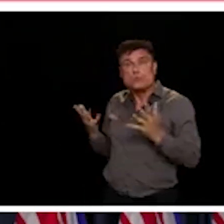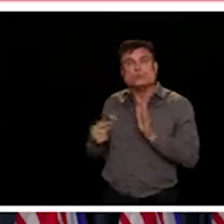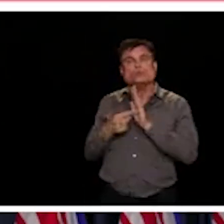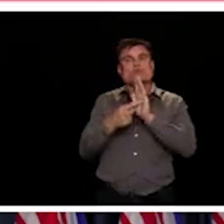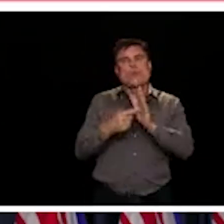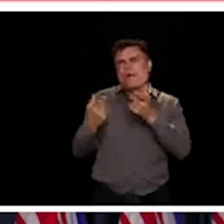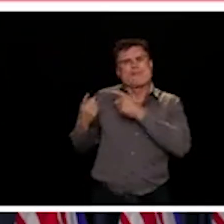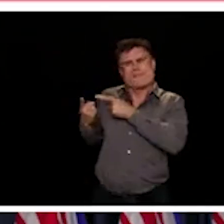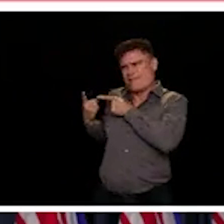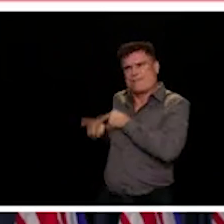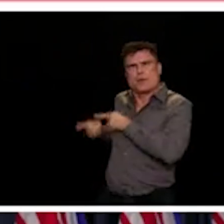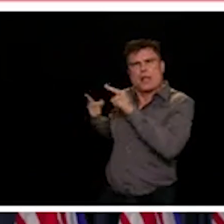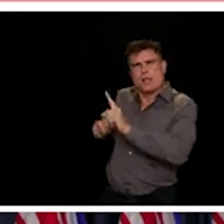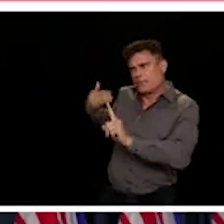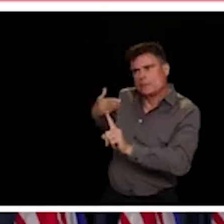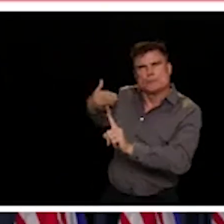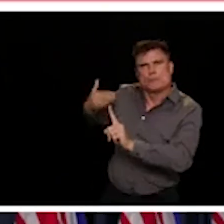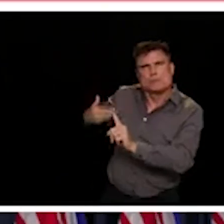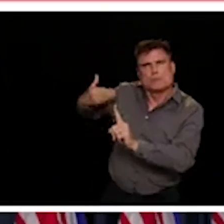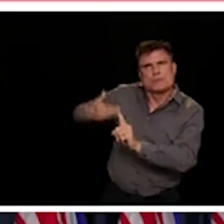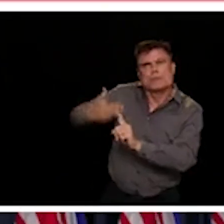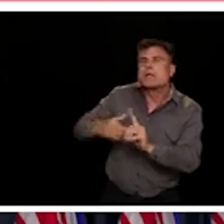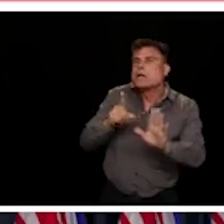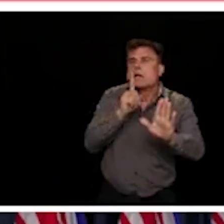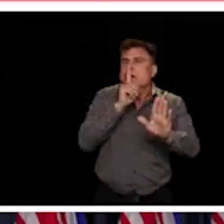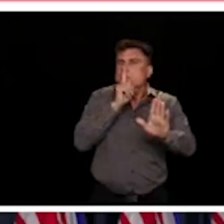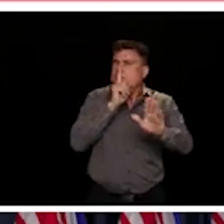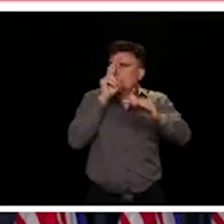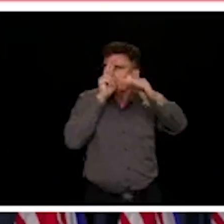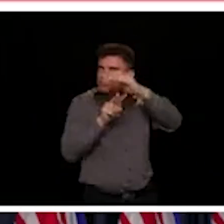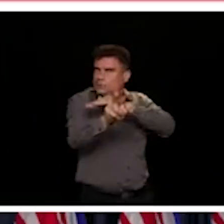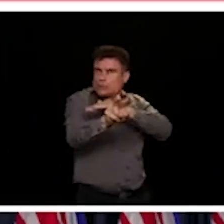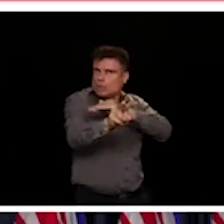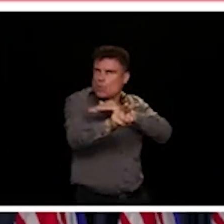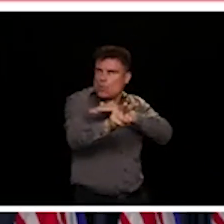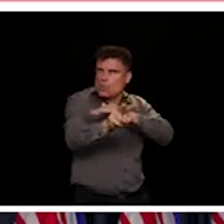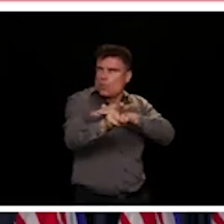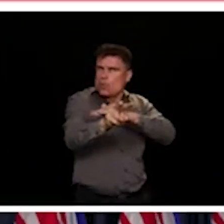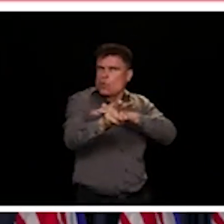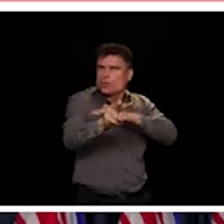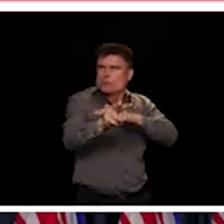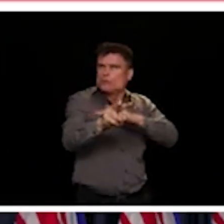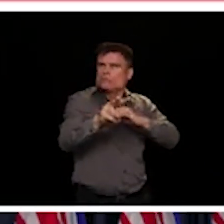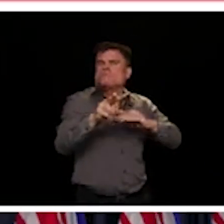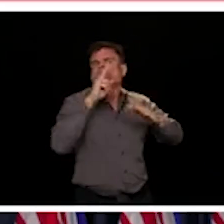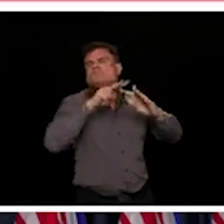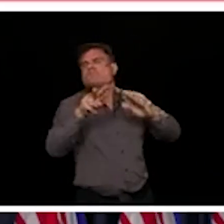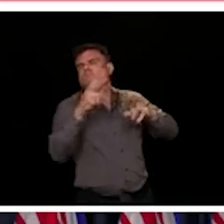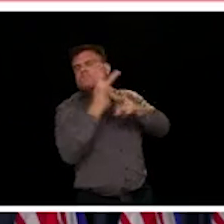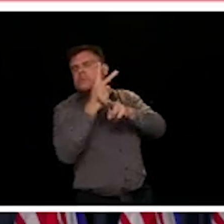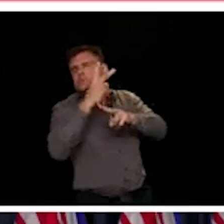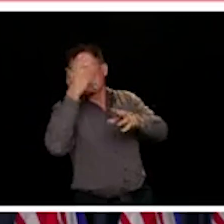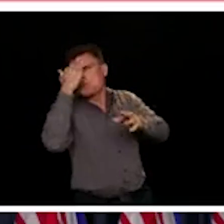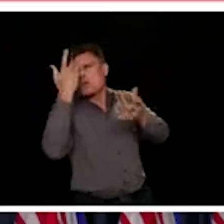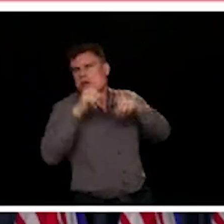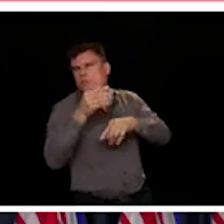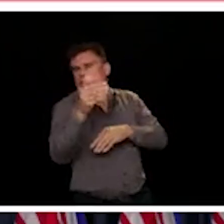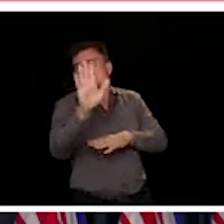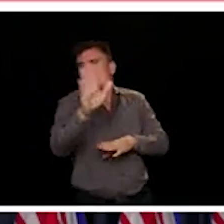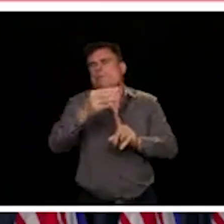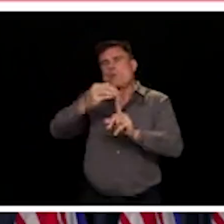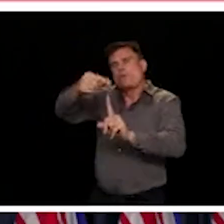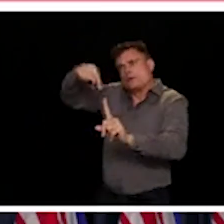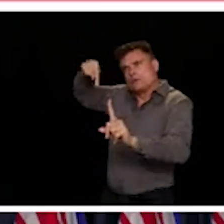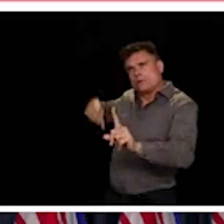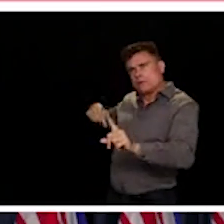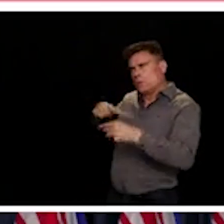need to do going forward. It's important to remember when we look at these models that they are, that multiple actions were put in